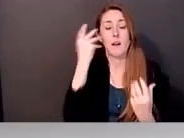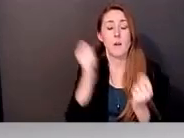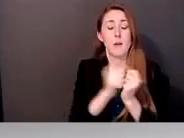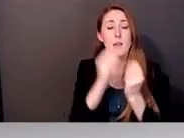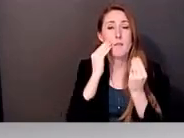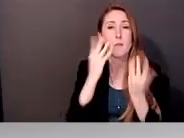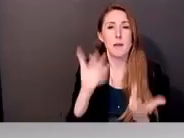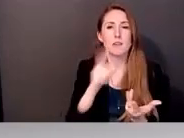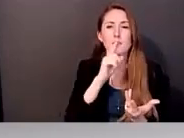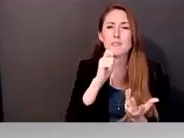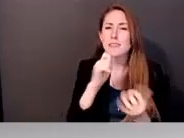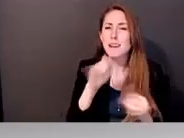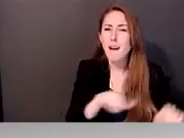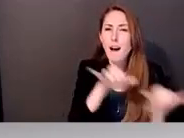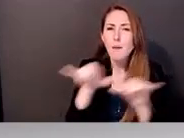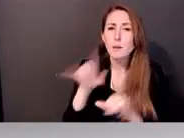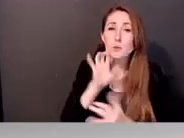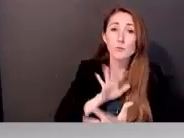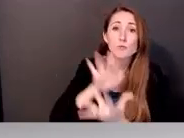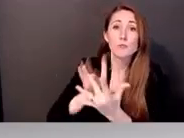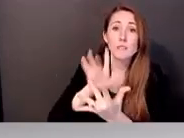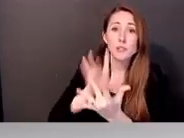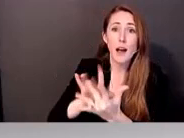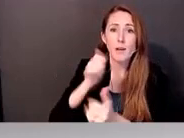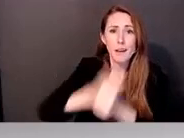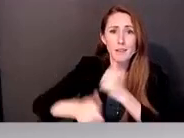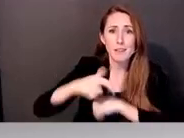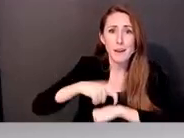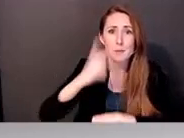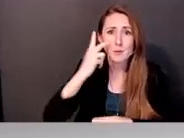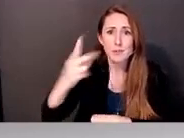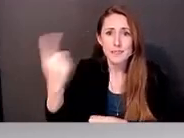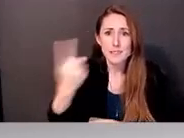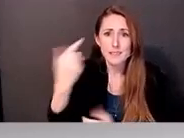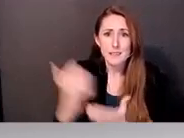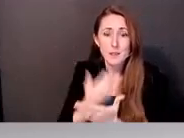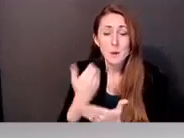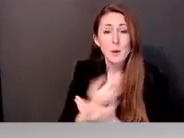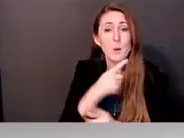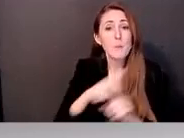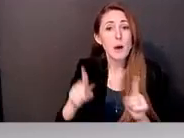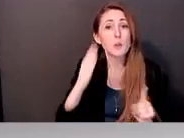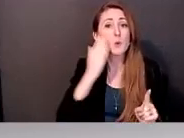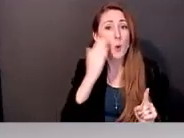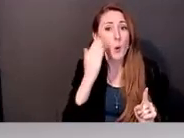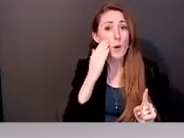time they find something interesting, but just the fact that they've seen it and heard that information is a win in my mind.